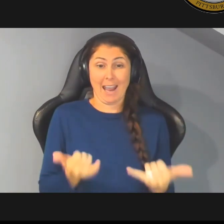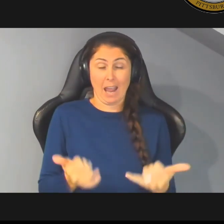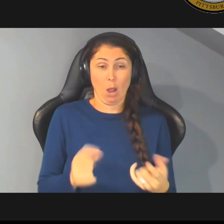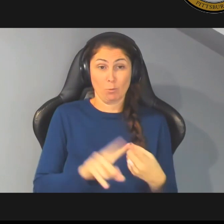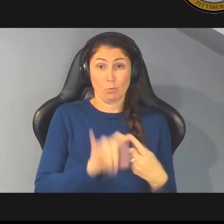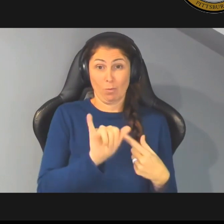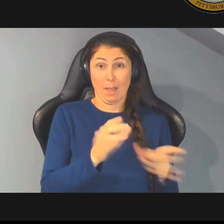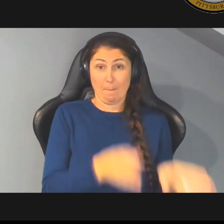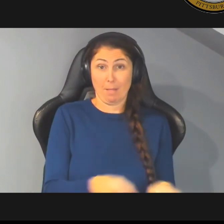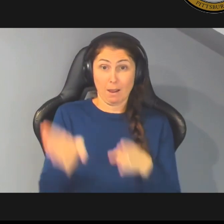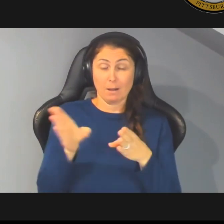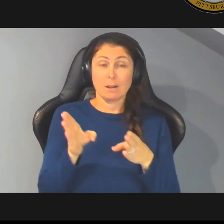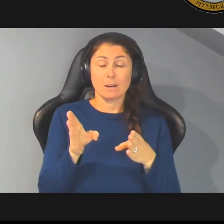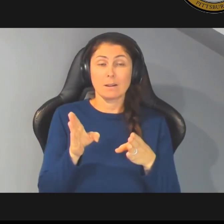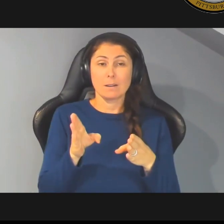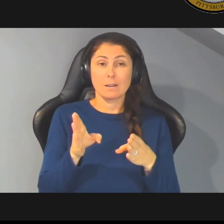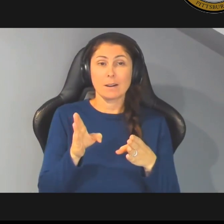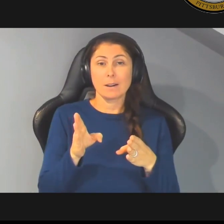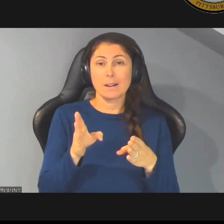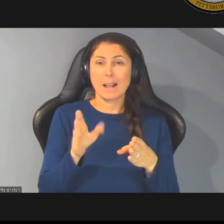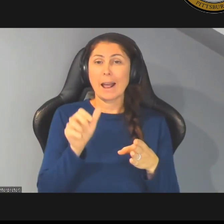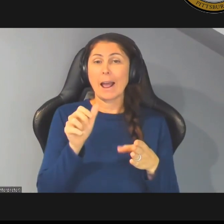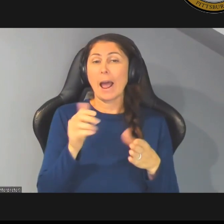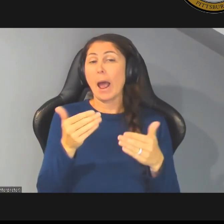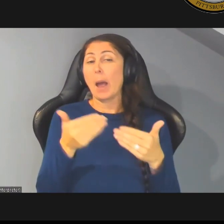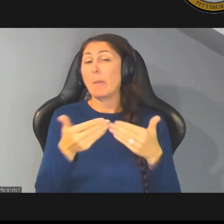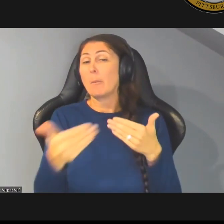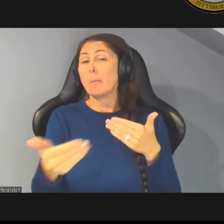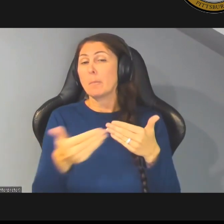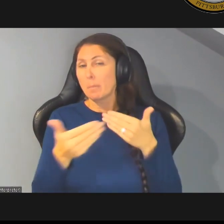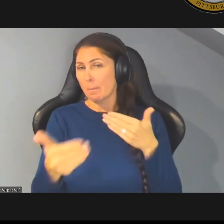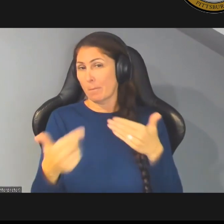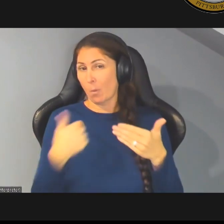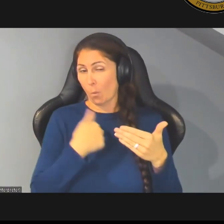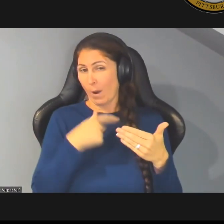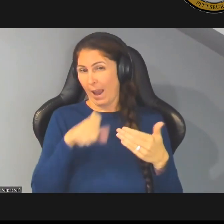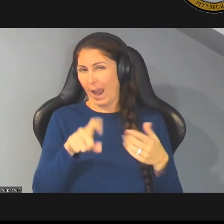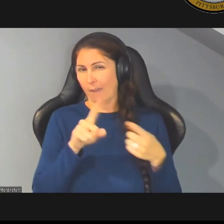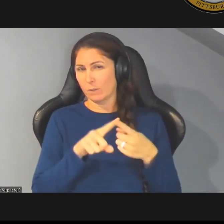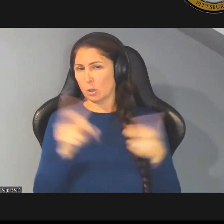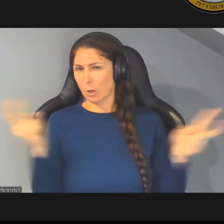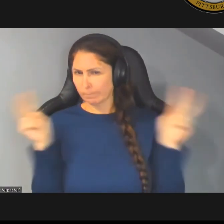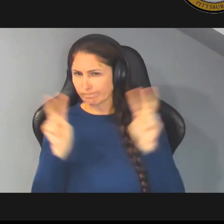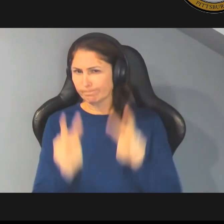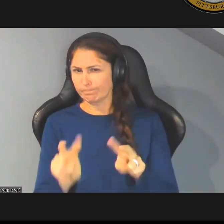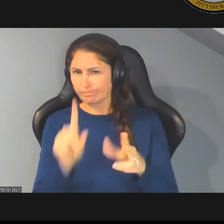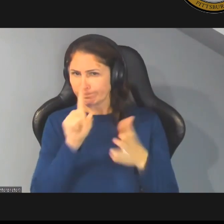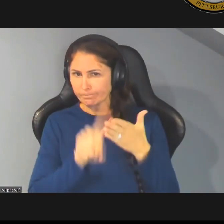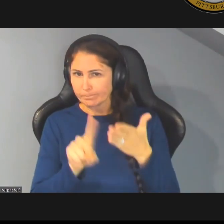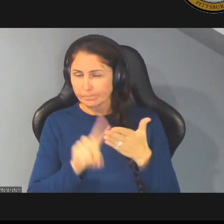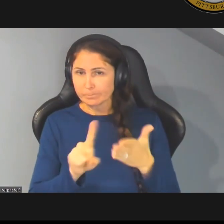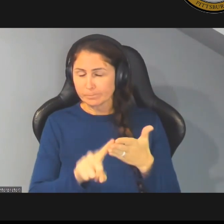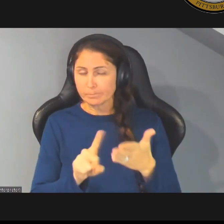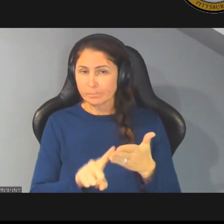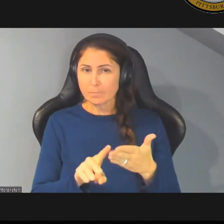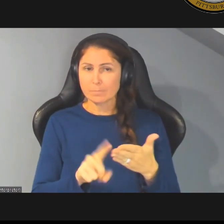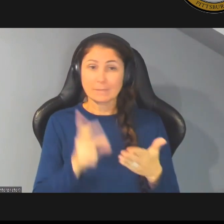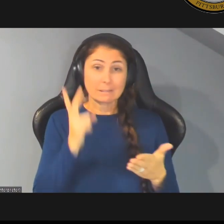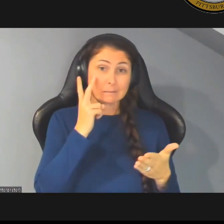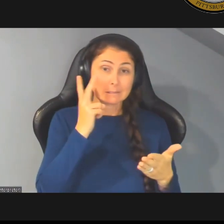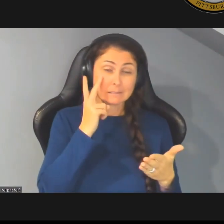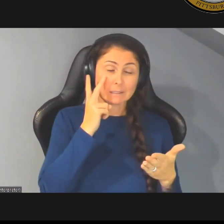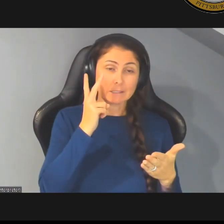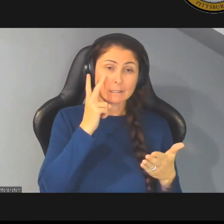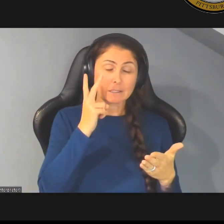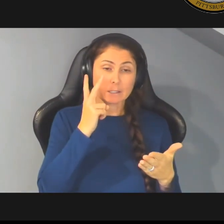um in the not too distant future we're going to have to take a look take a hard look at that um and see what